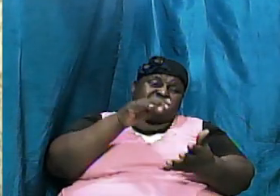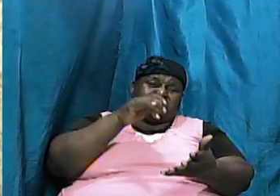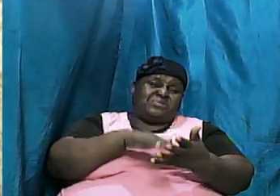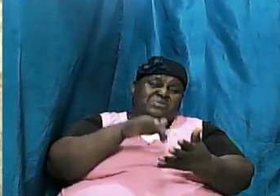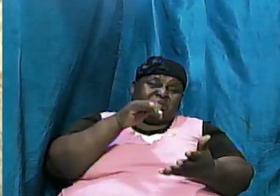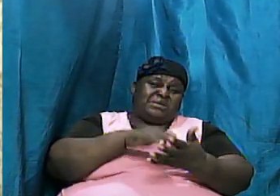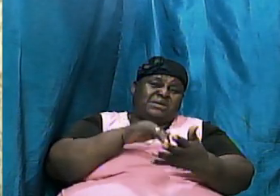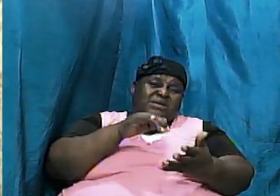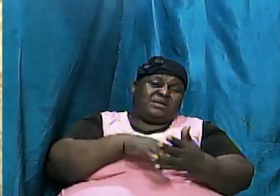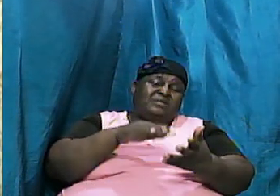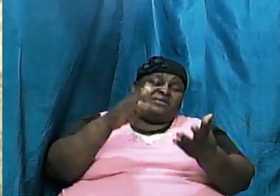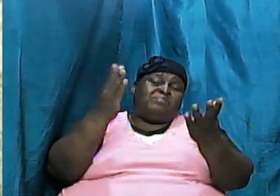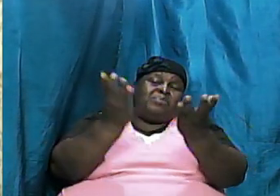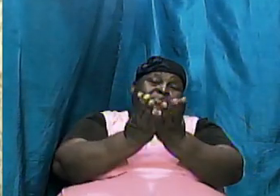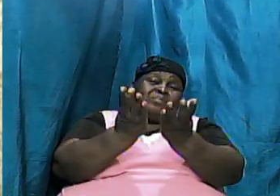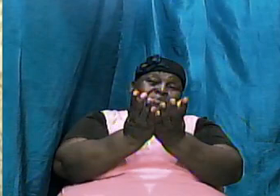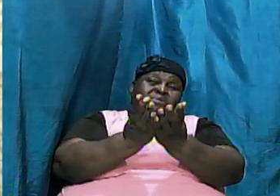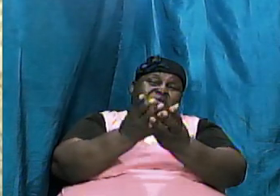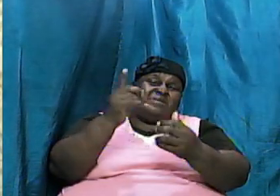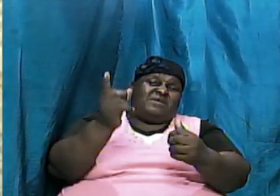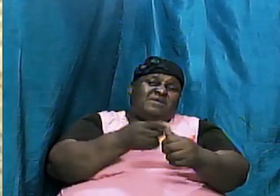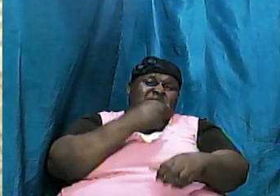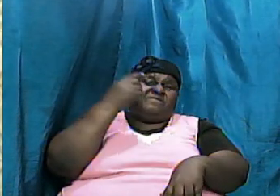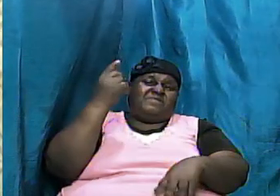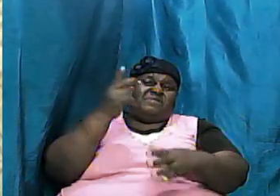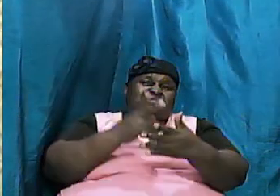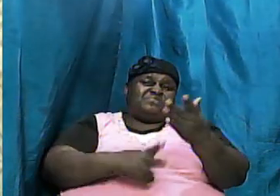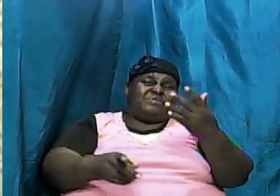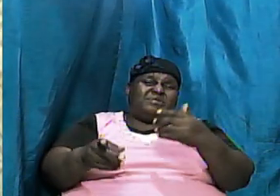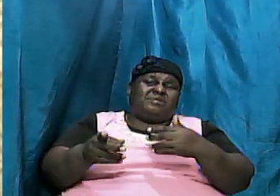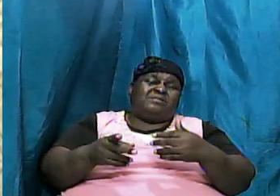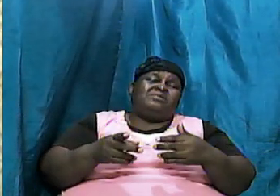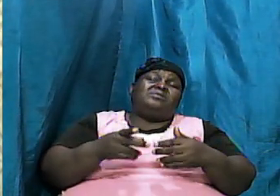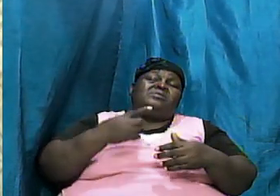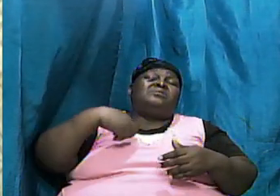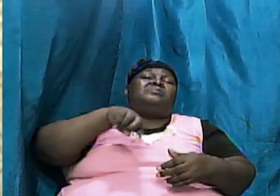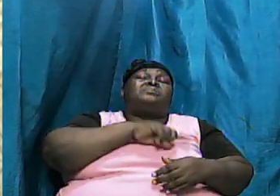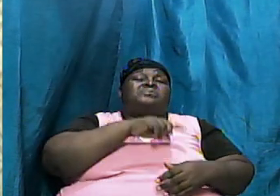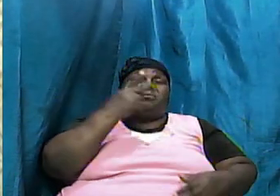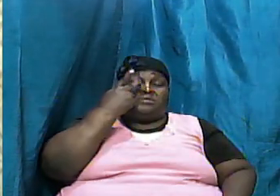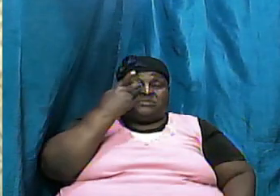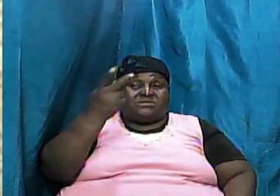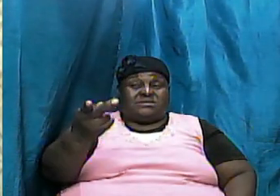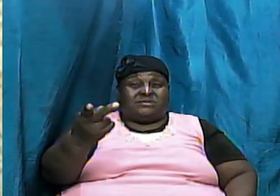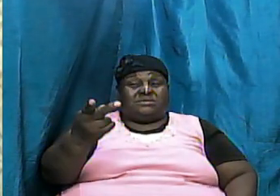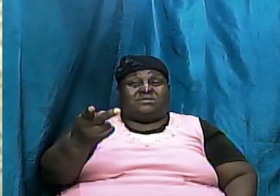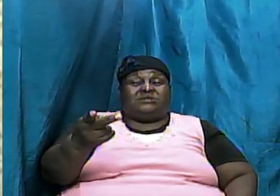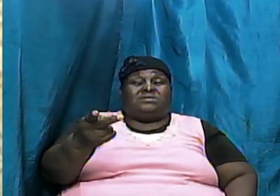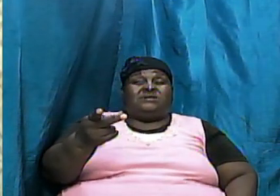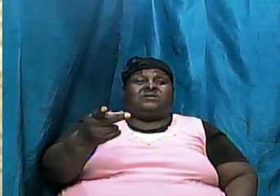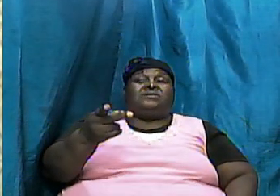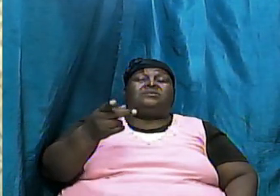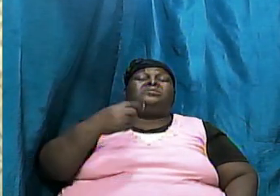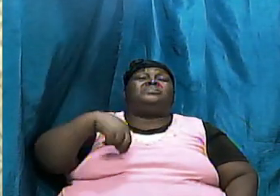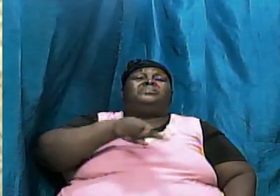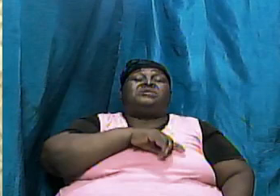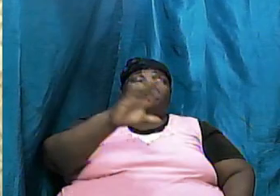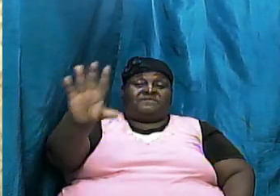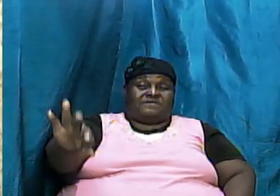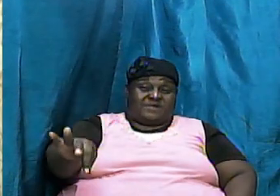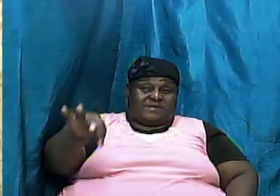of the book which is the first part of what we are going to do we will see we will find